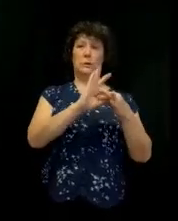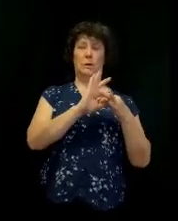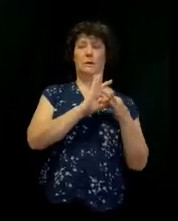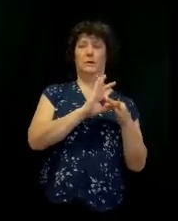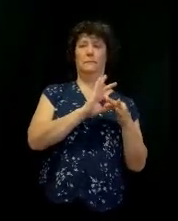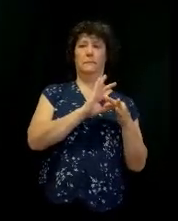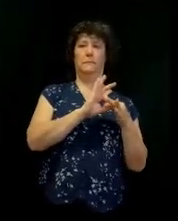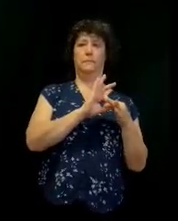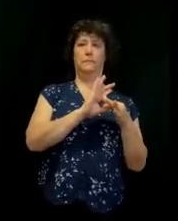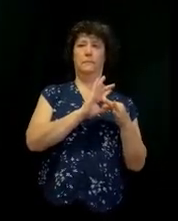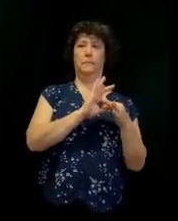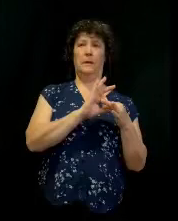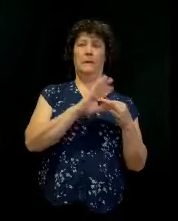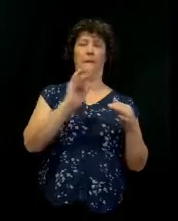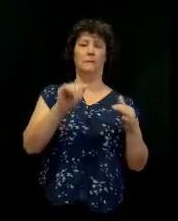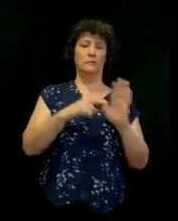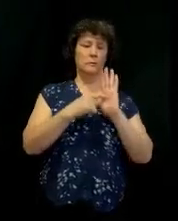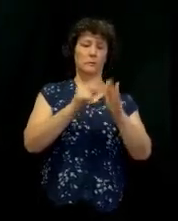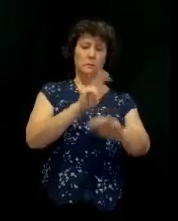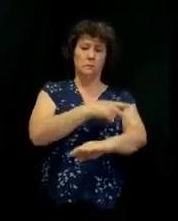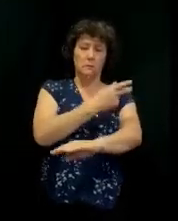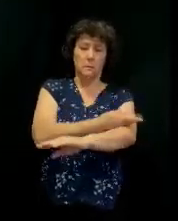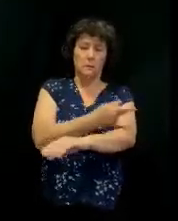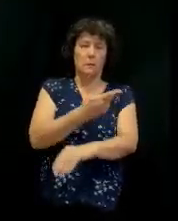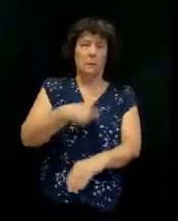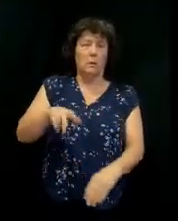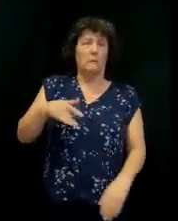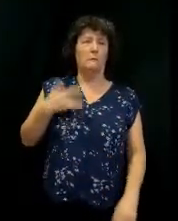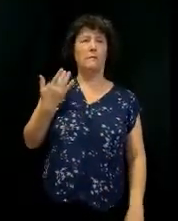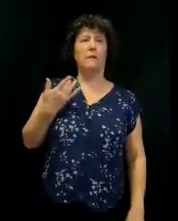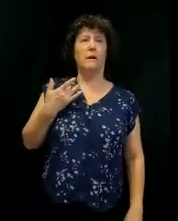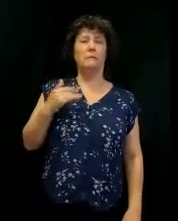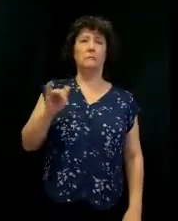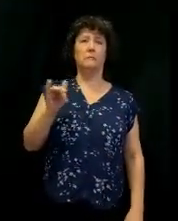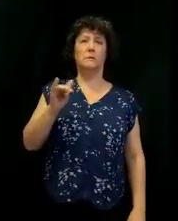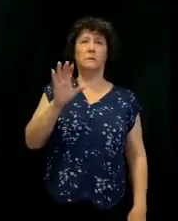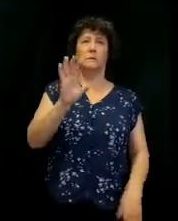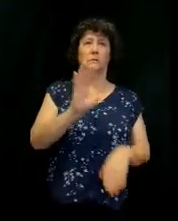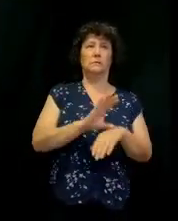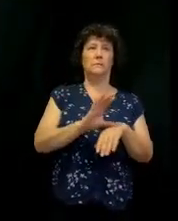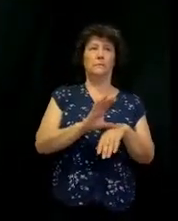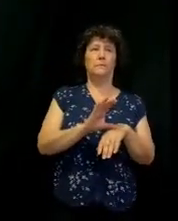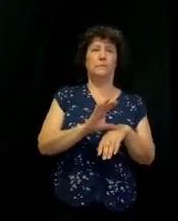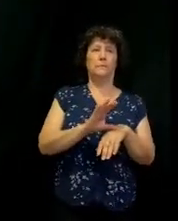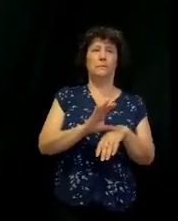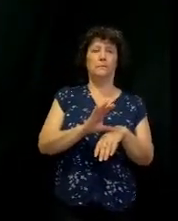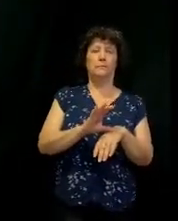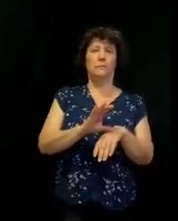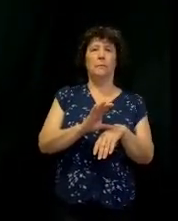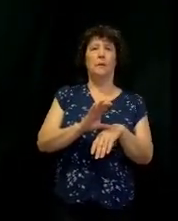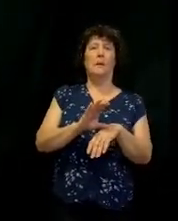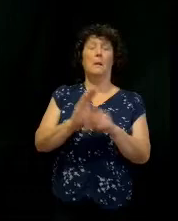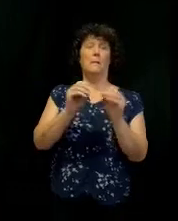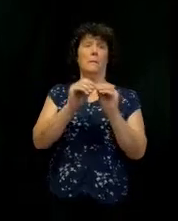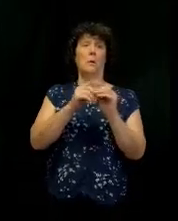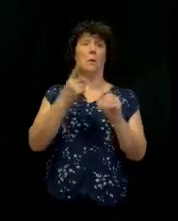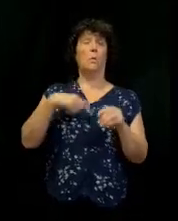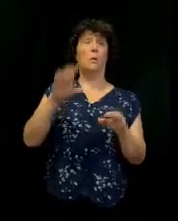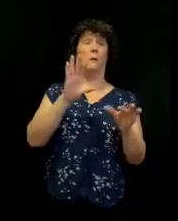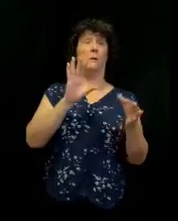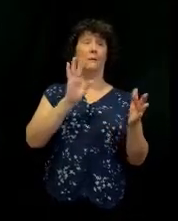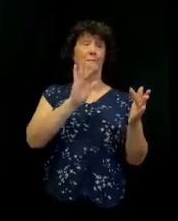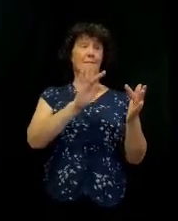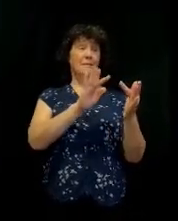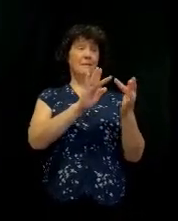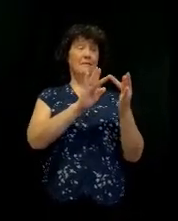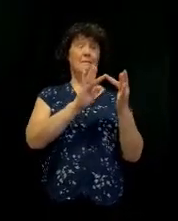And listen, this is the power of this. When we feel as a church, can I preach, help you out, pastor you a little bit? The more we are connected as